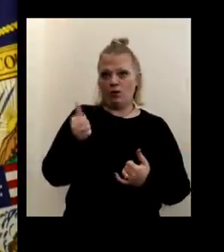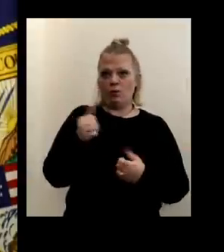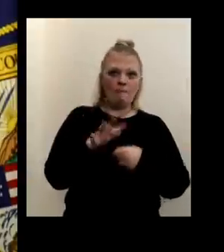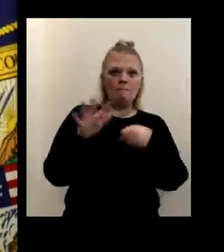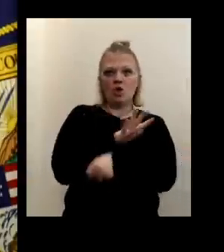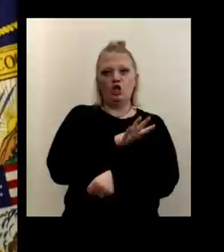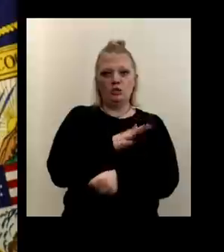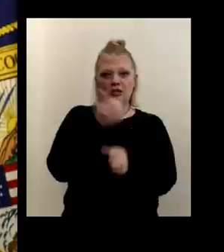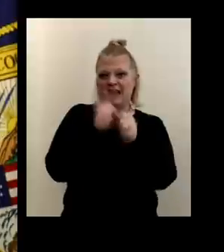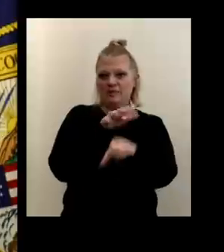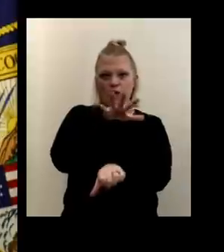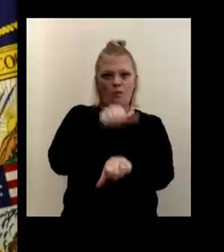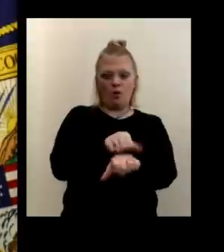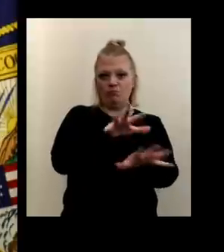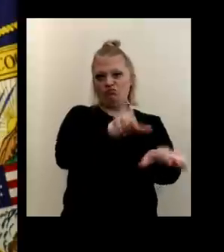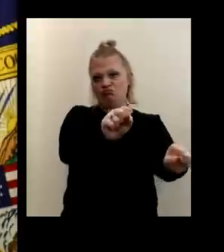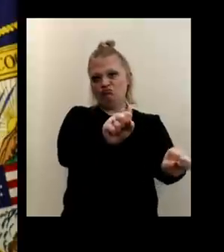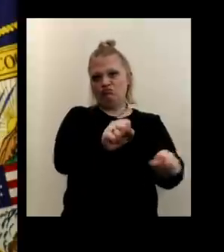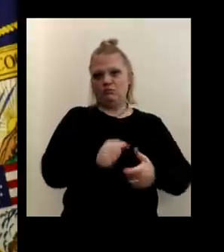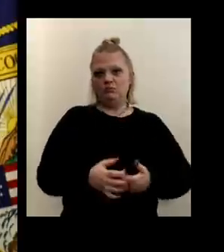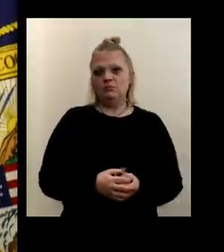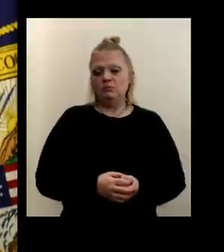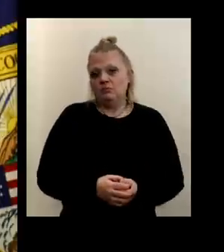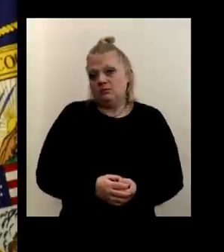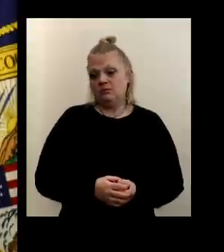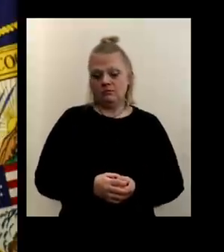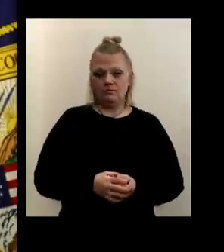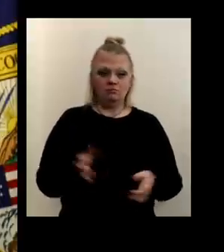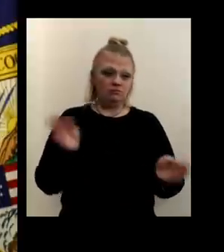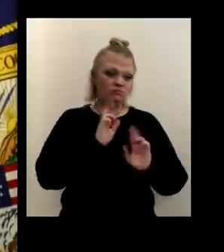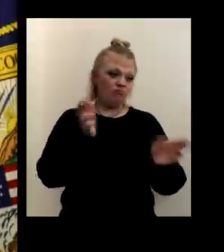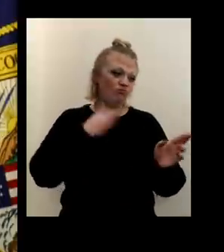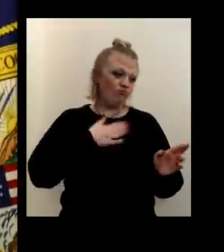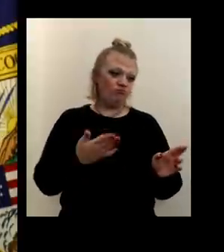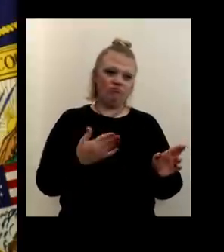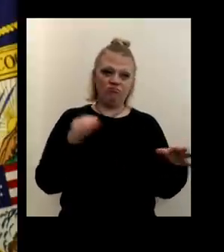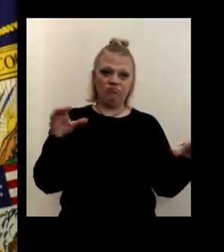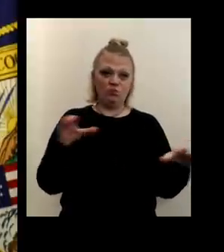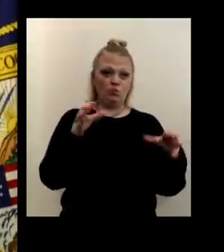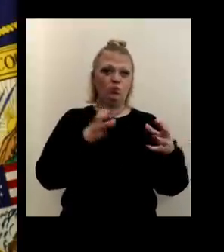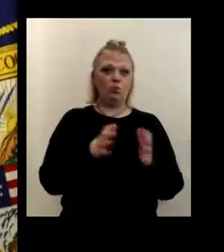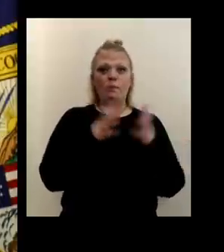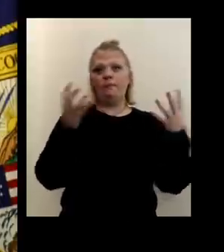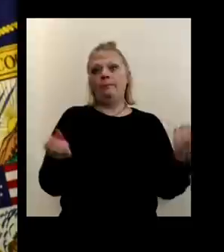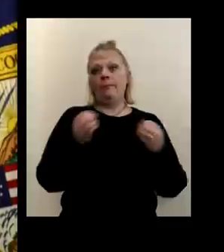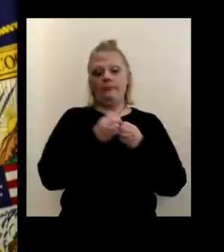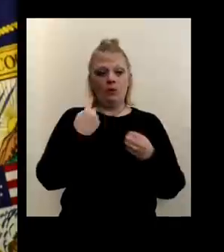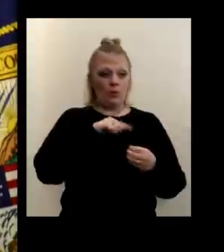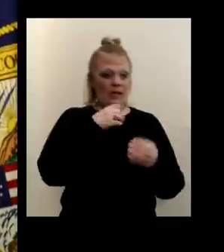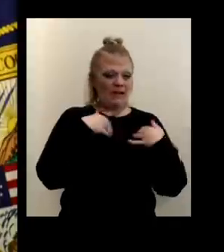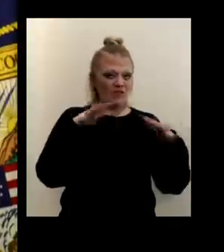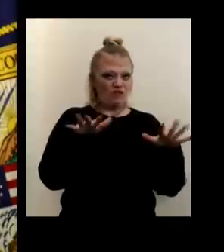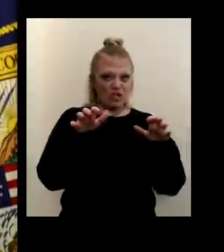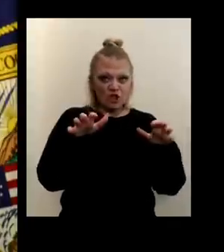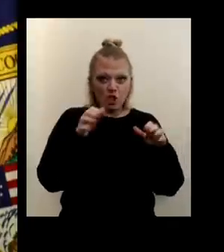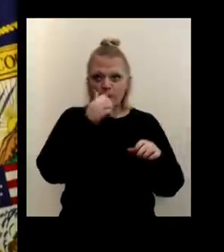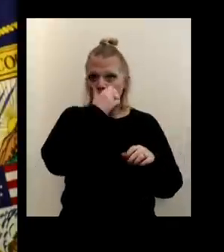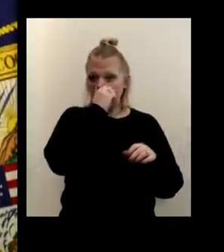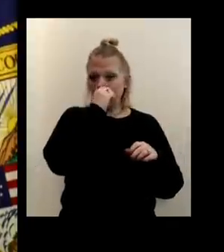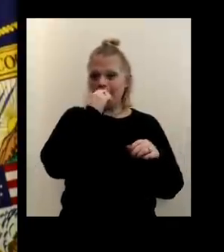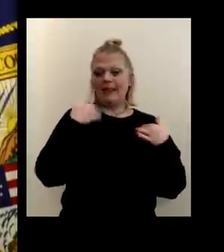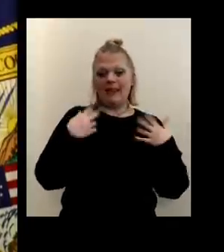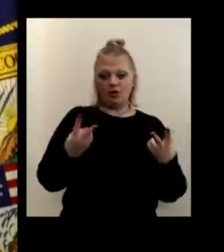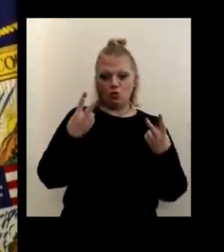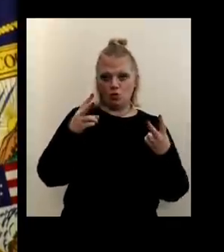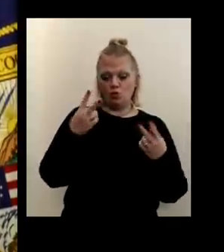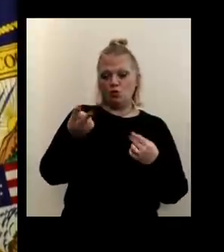every appointments full, uh, and we're ready and willing to do much more. As we said, we have the freezers. We have two freezers